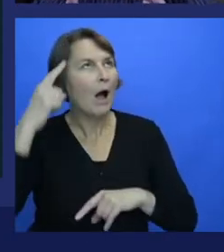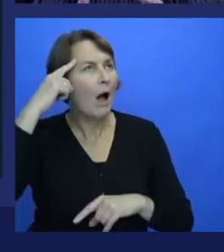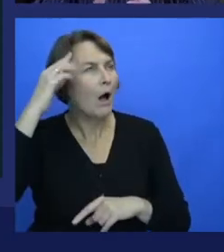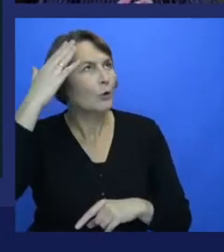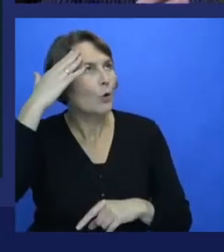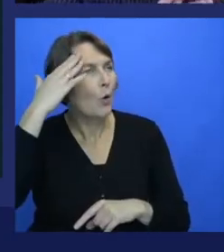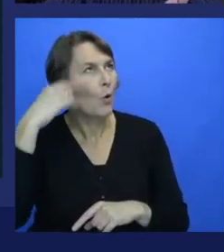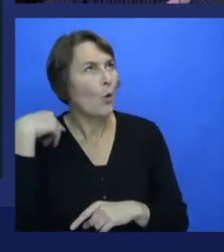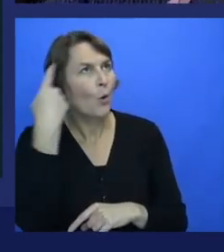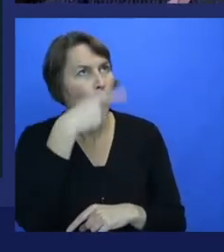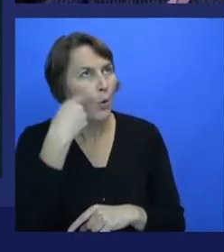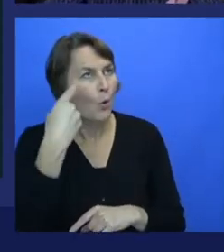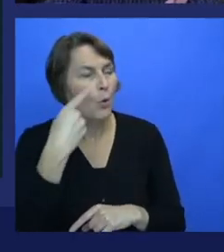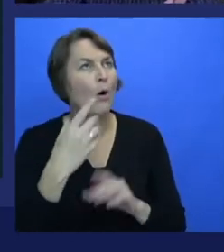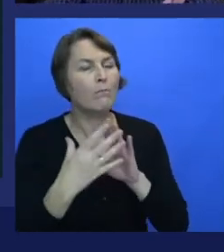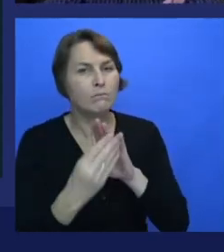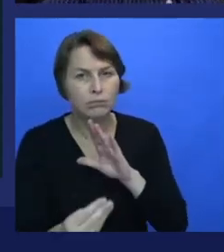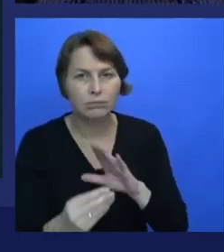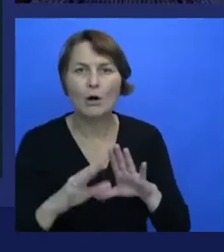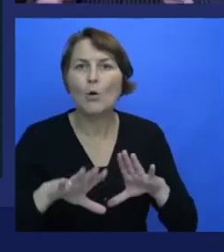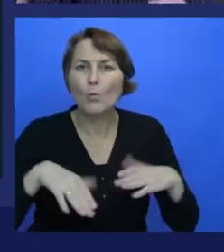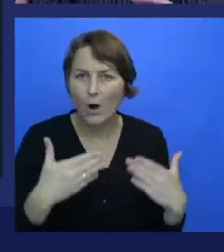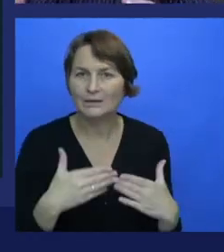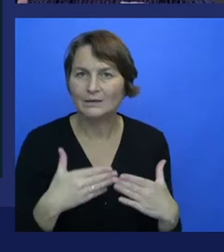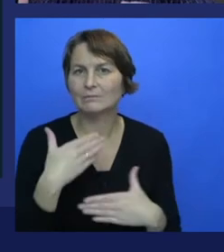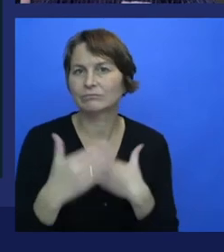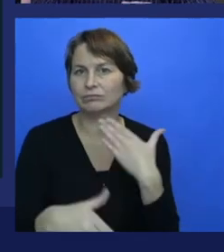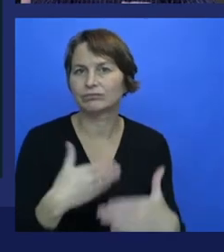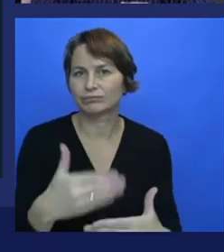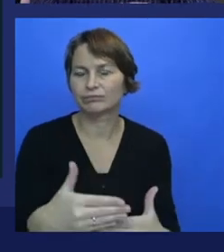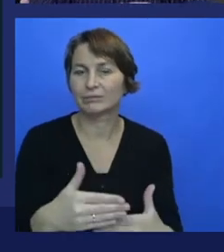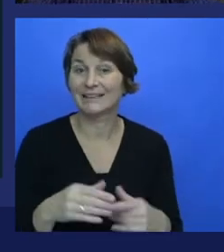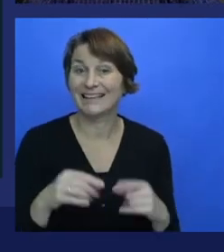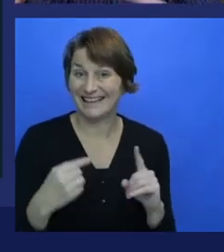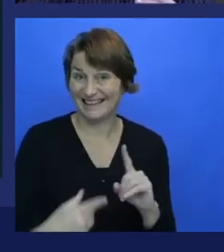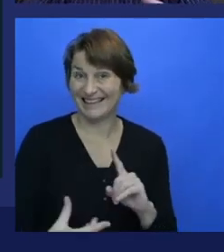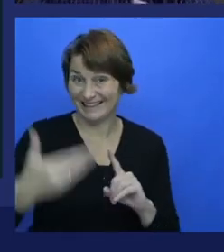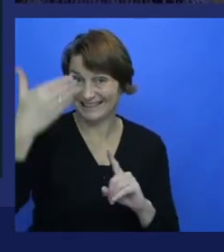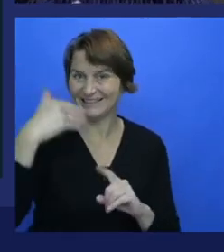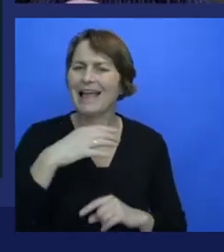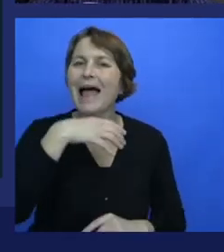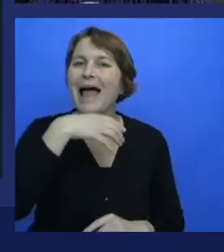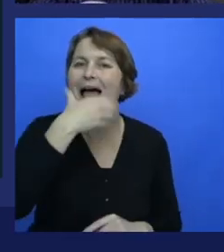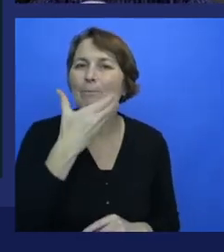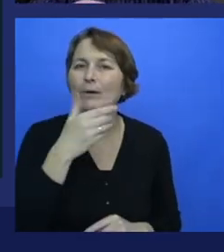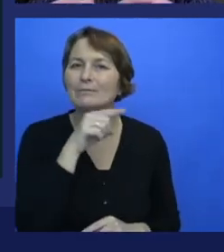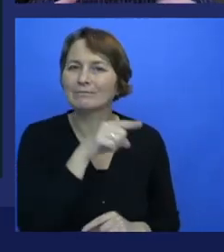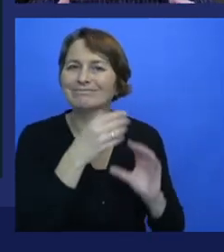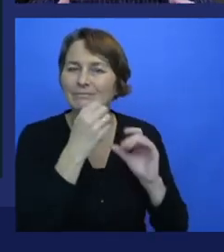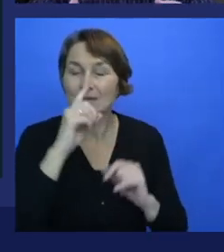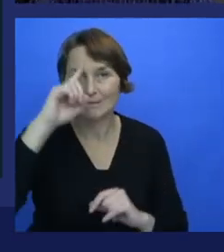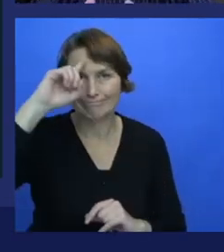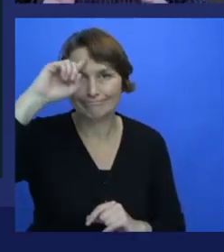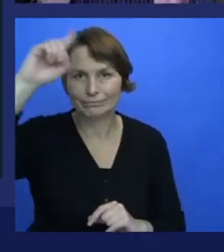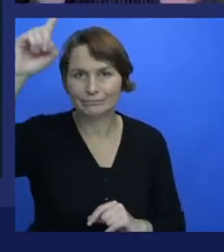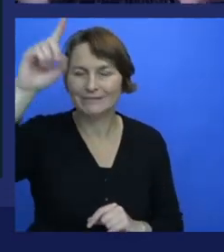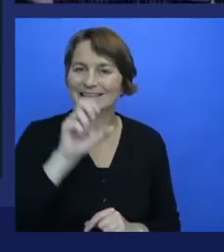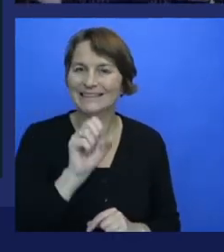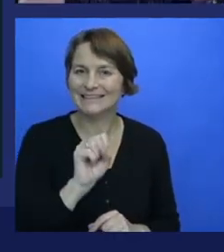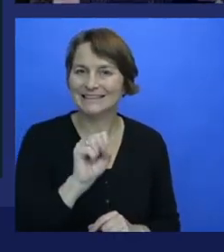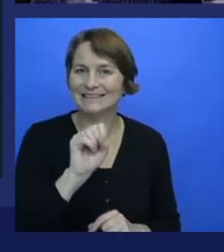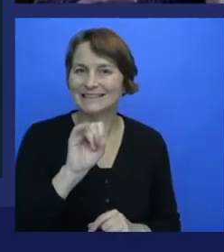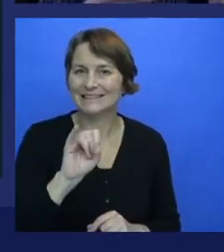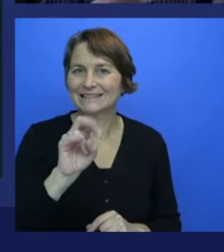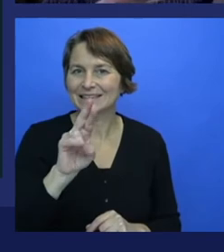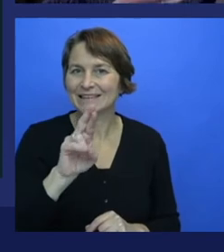company largely an offshoot of a DARPA project that was acquired by Apple using the convoluted neural net to do voice recognition. And